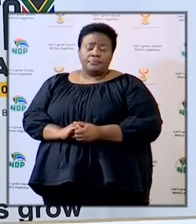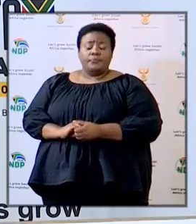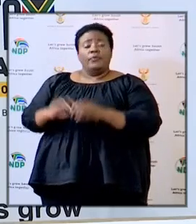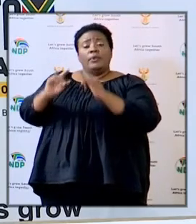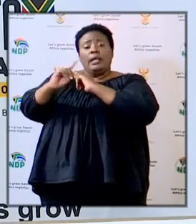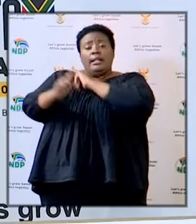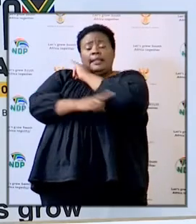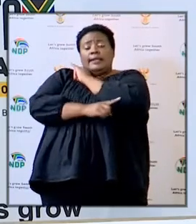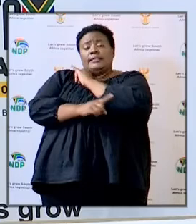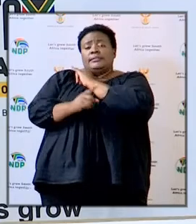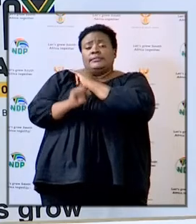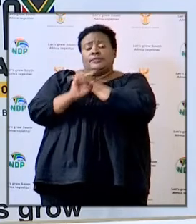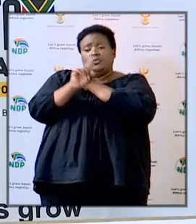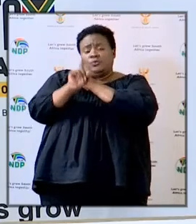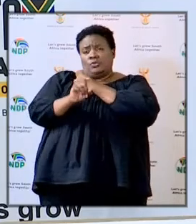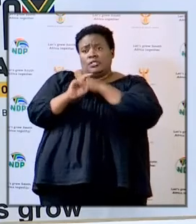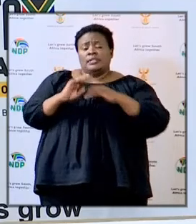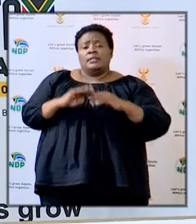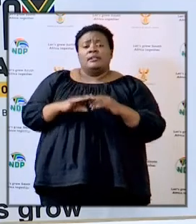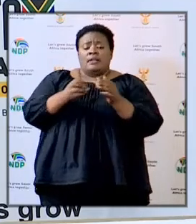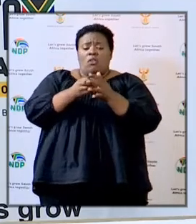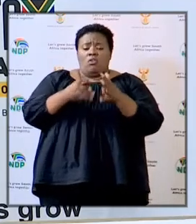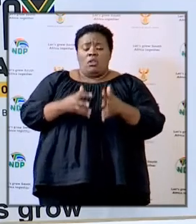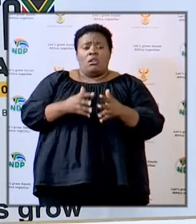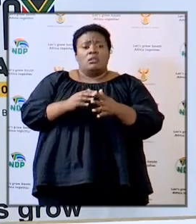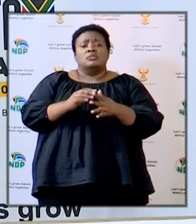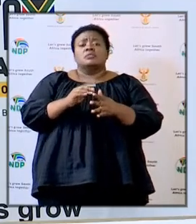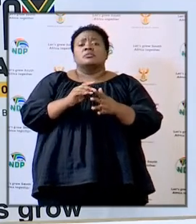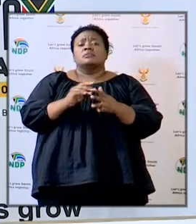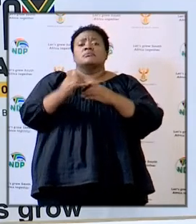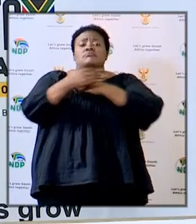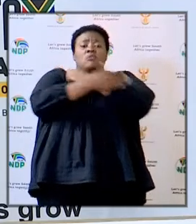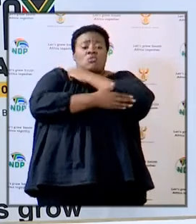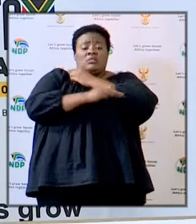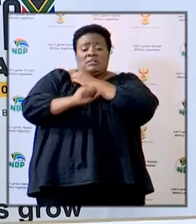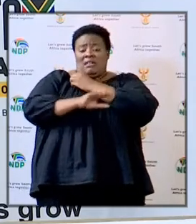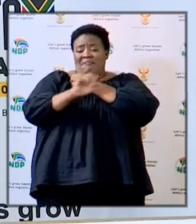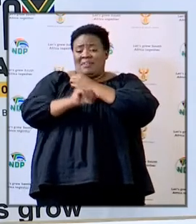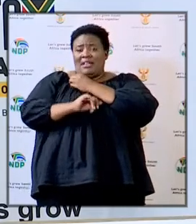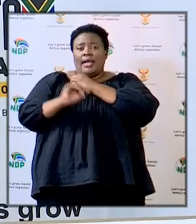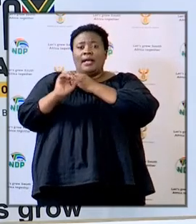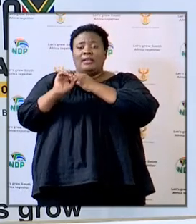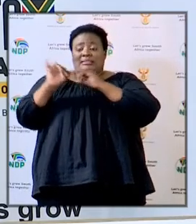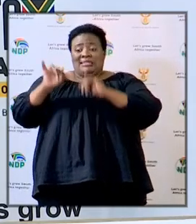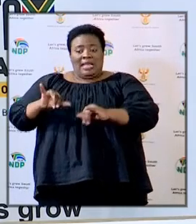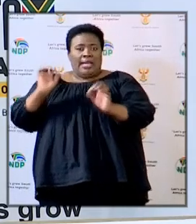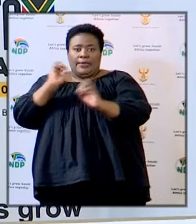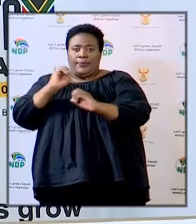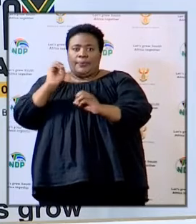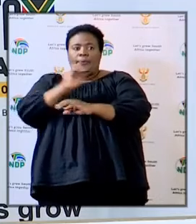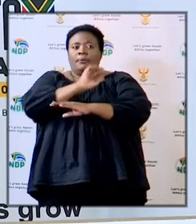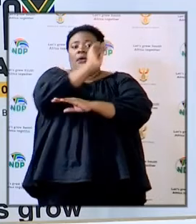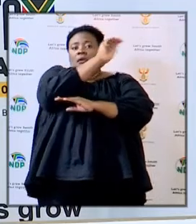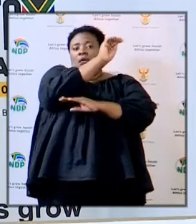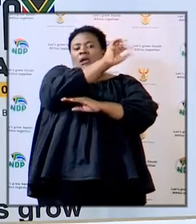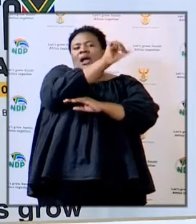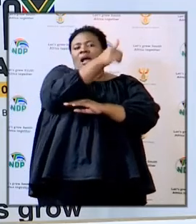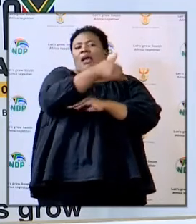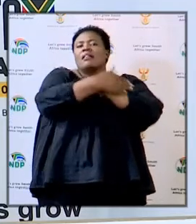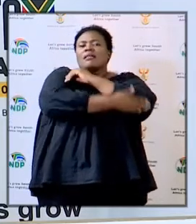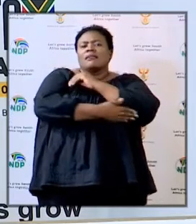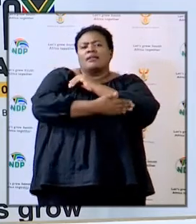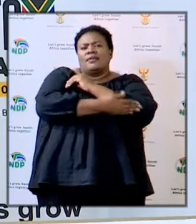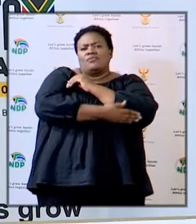last one it's about learners who are outside the country this matter is dealt with at the level